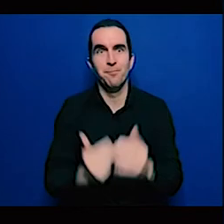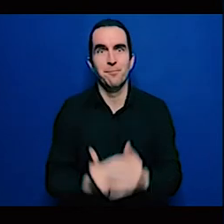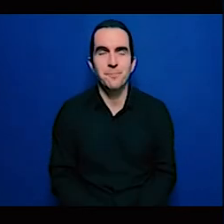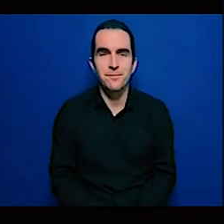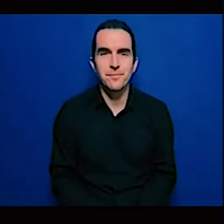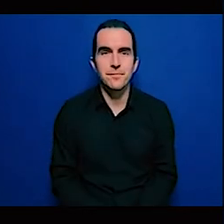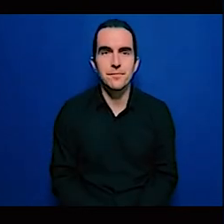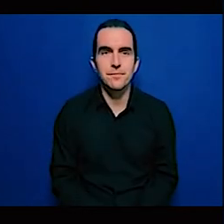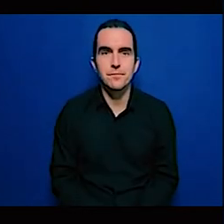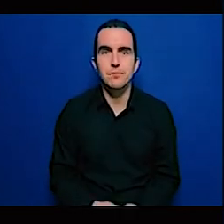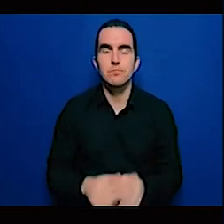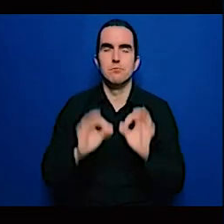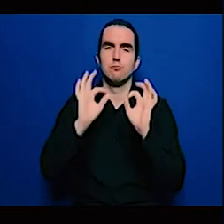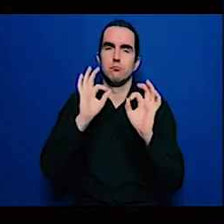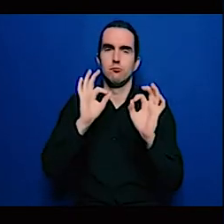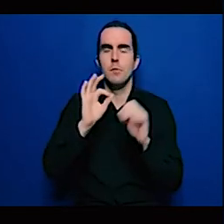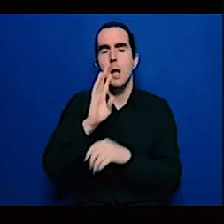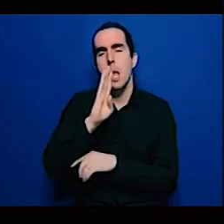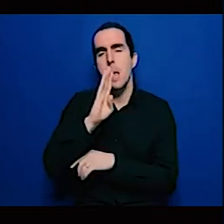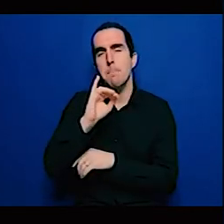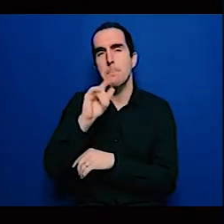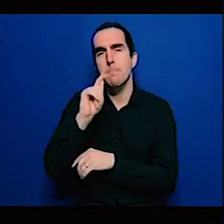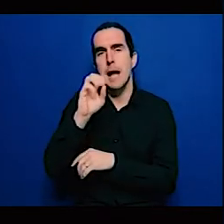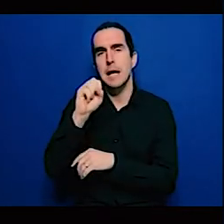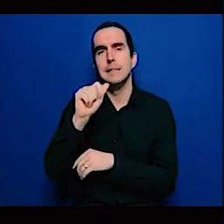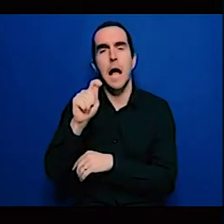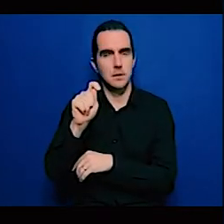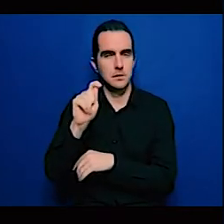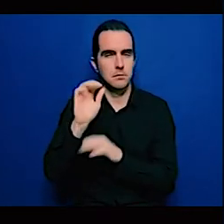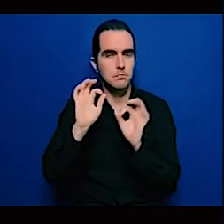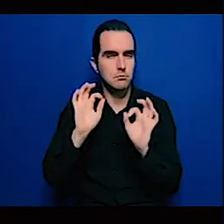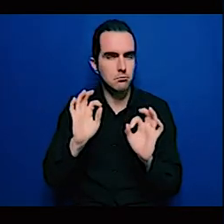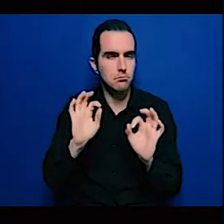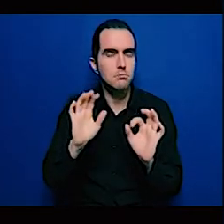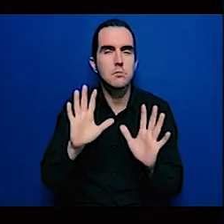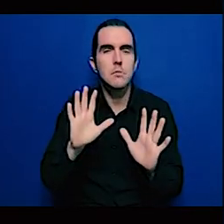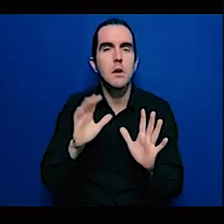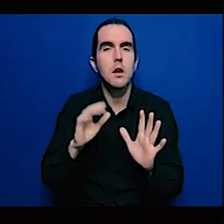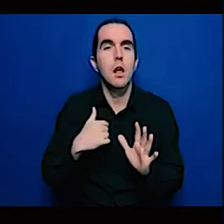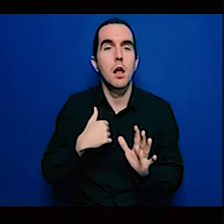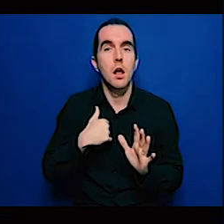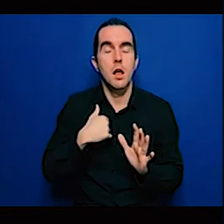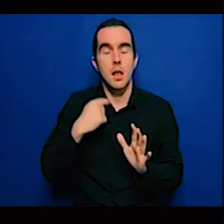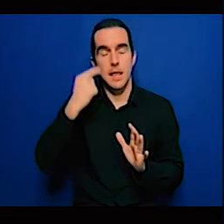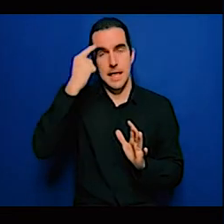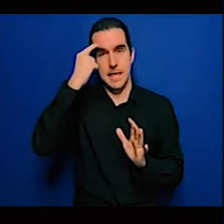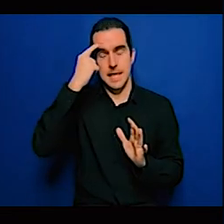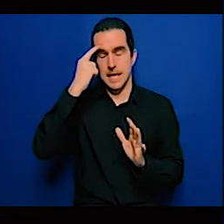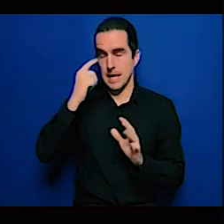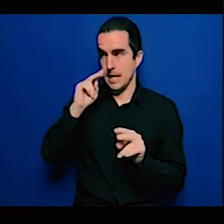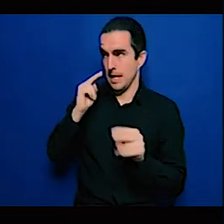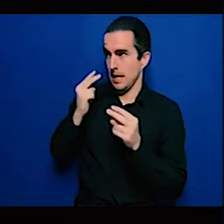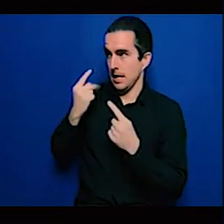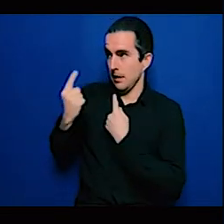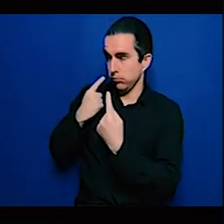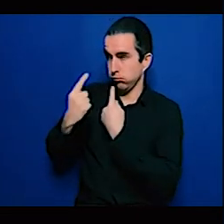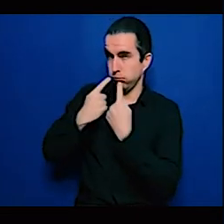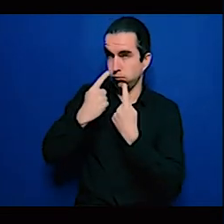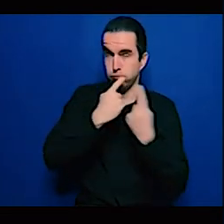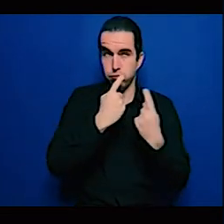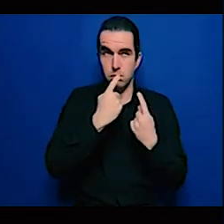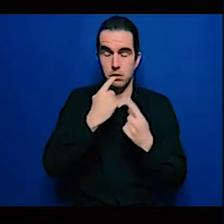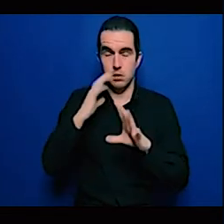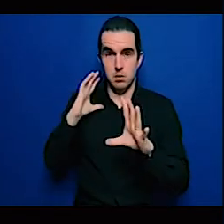before I get on to it I need this question and I haven't spoken it some interesting points that I want to raise one was around